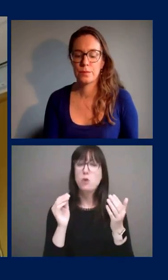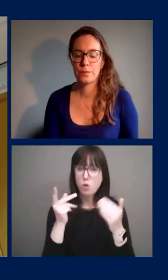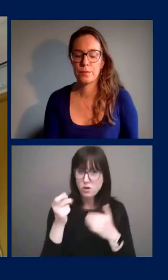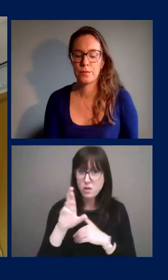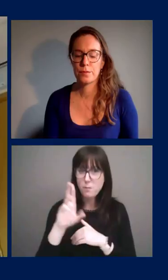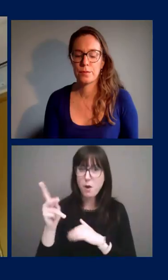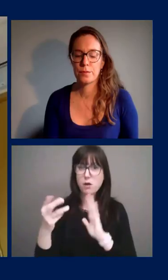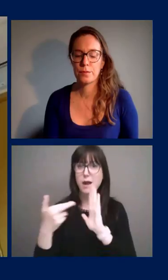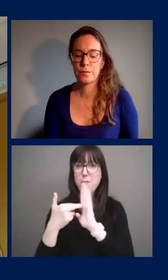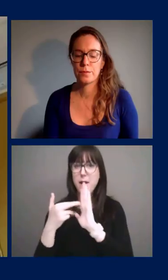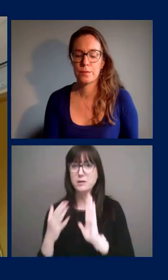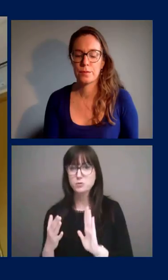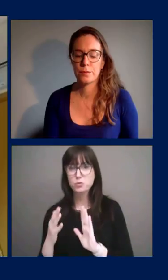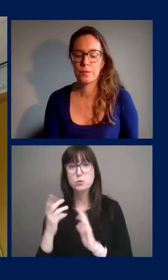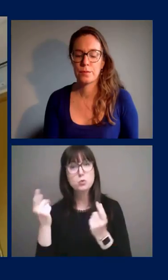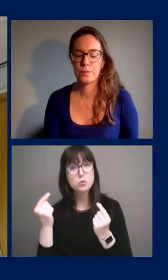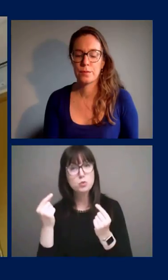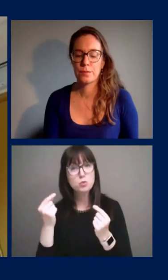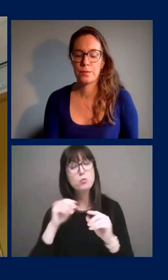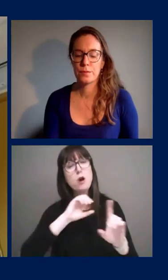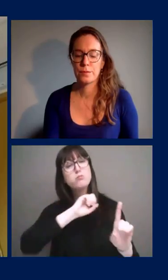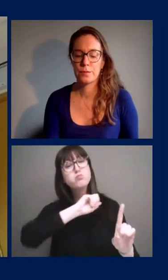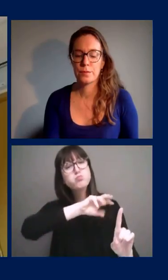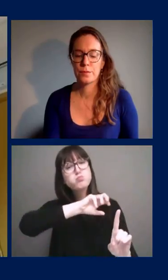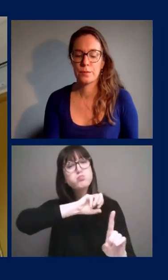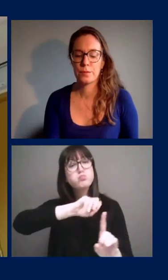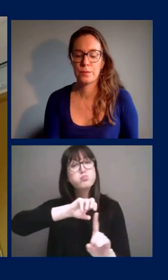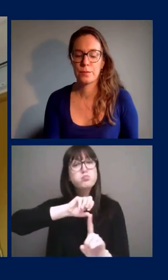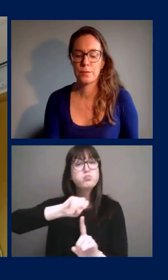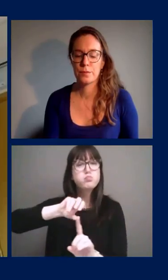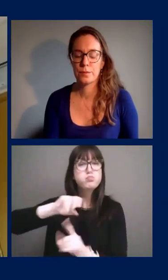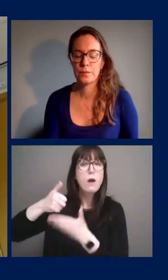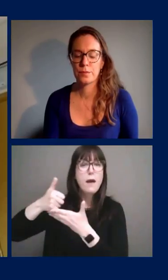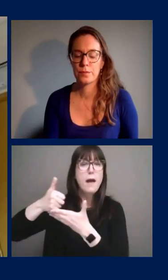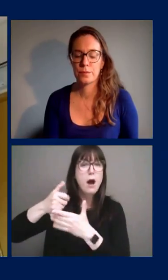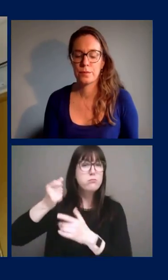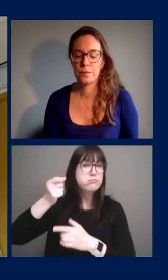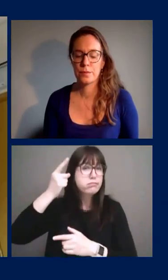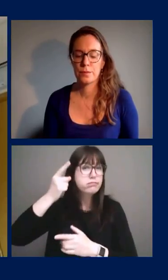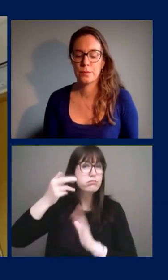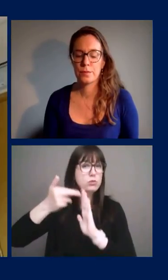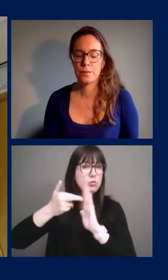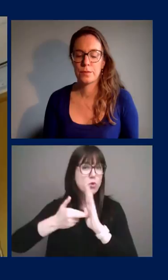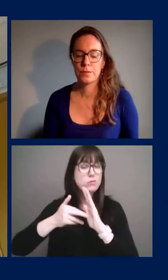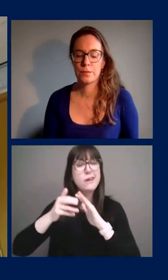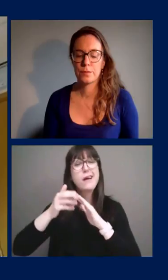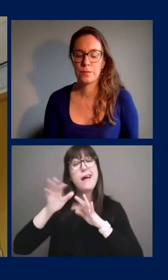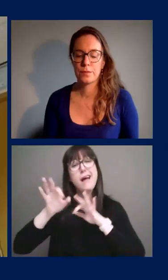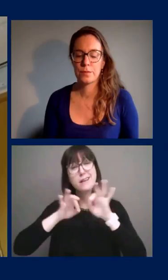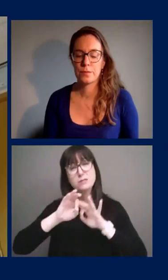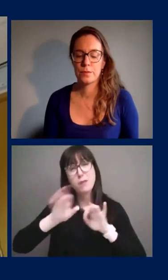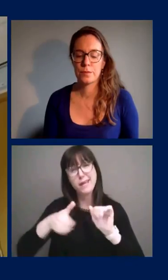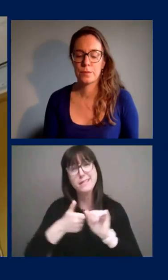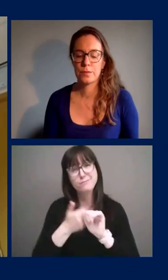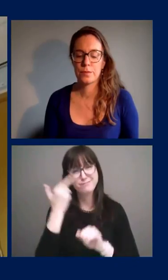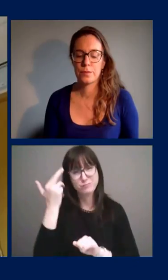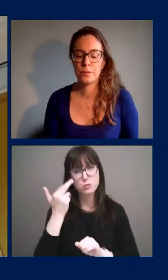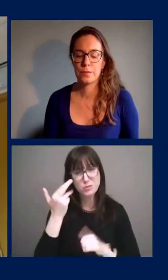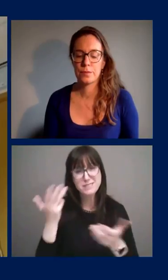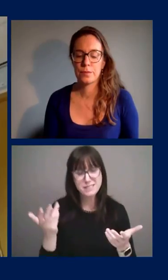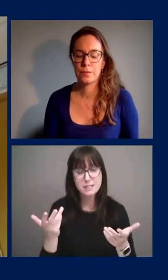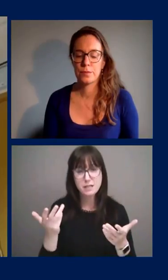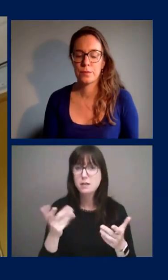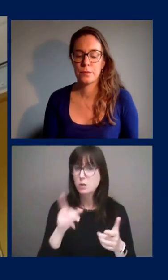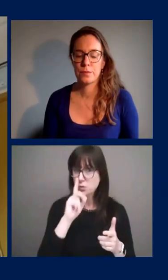uh role is to educate and and to help people understand um and to share the rationale uh you know i i think which which i can